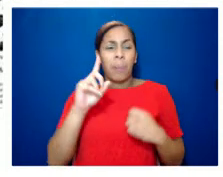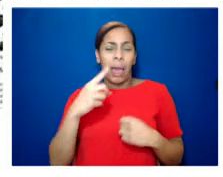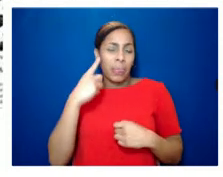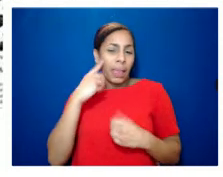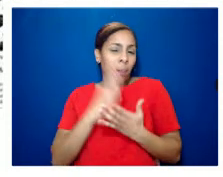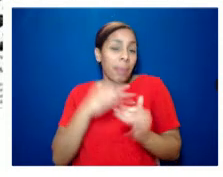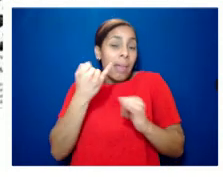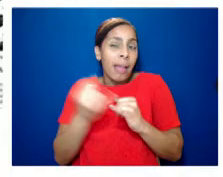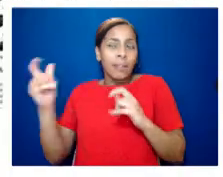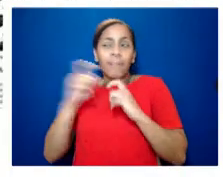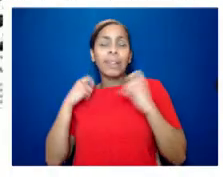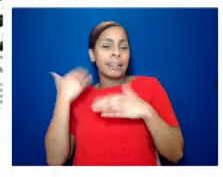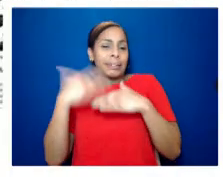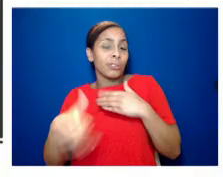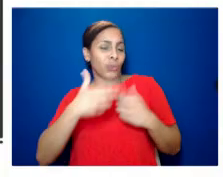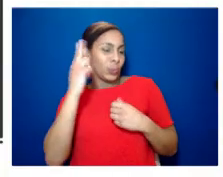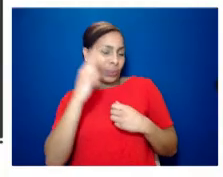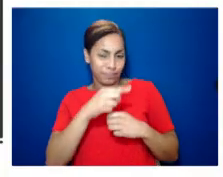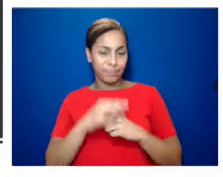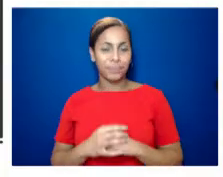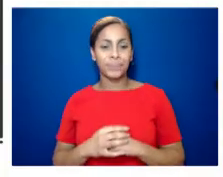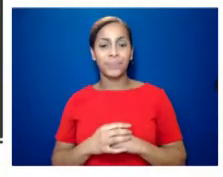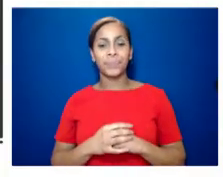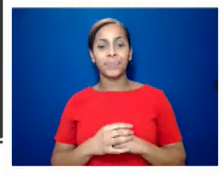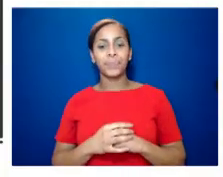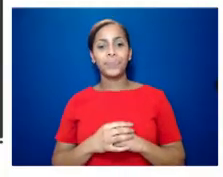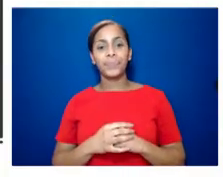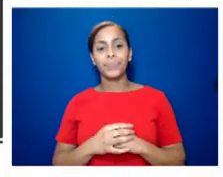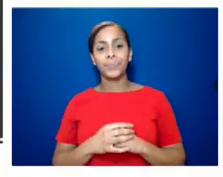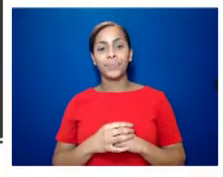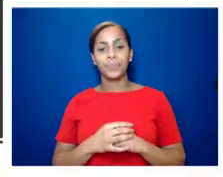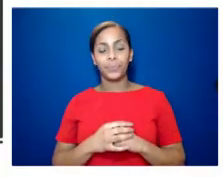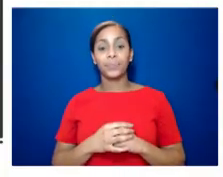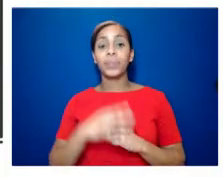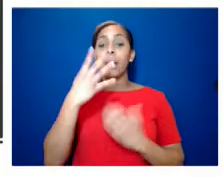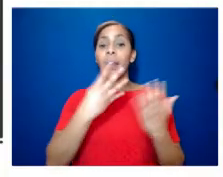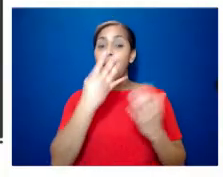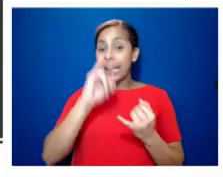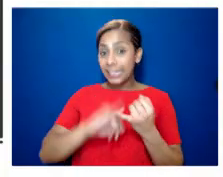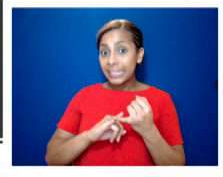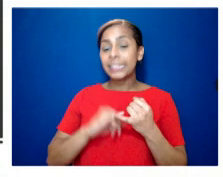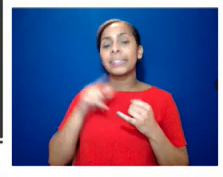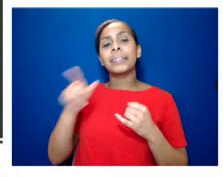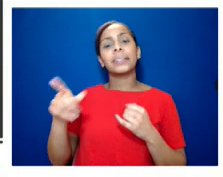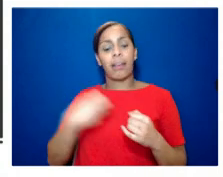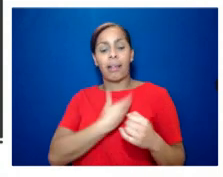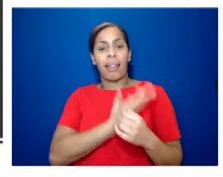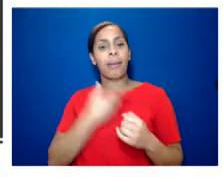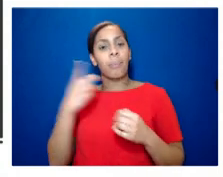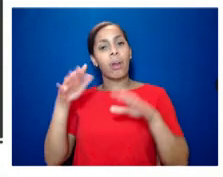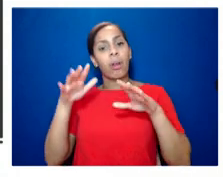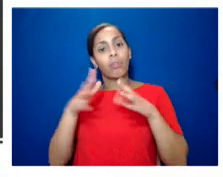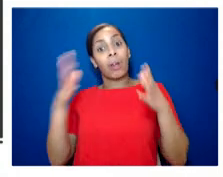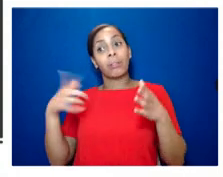now in the 1980s the labour run greater london council had set up a gay rights working party